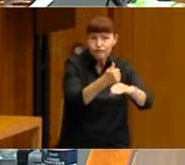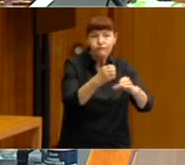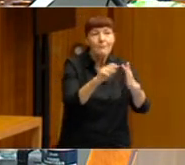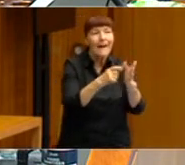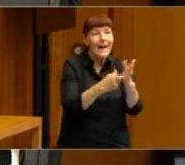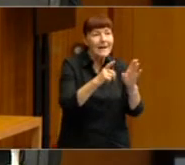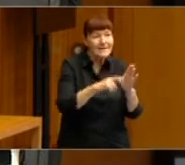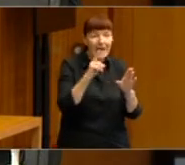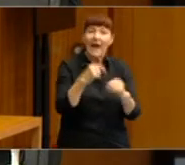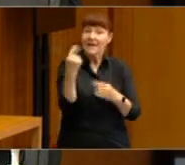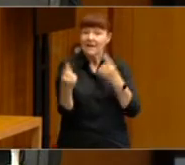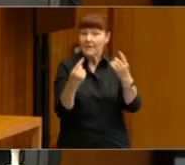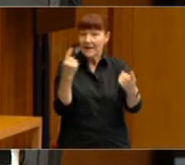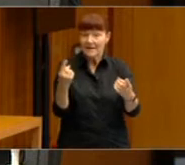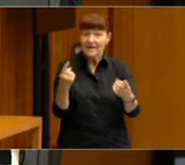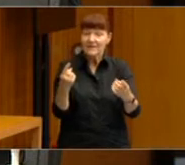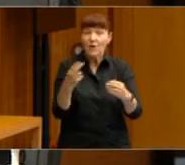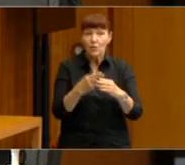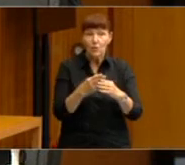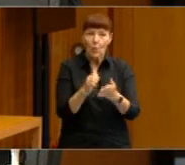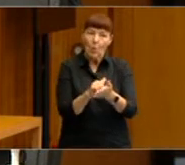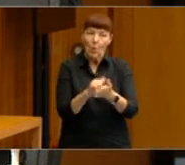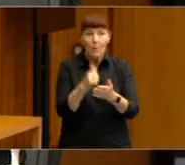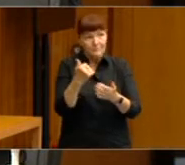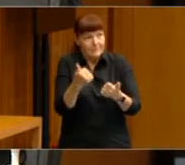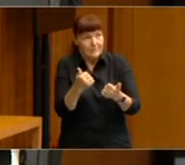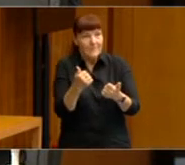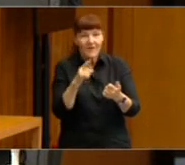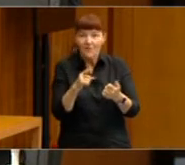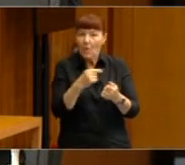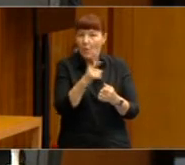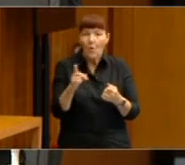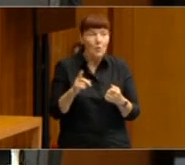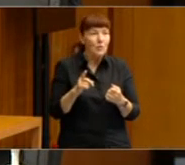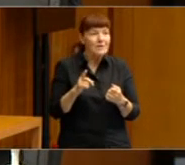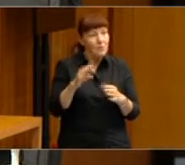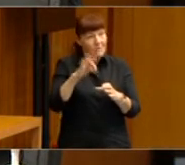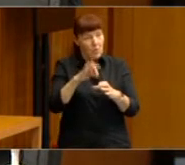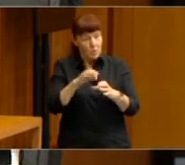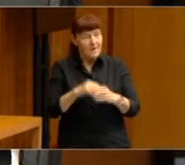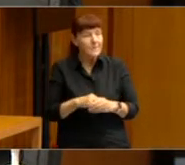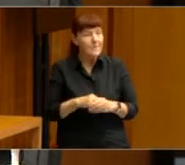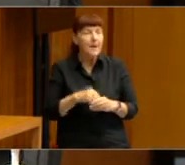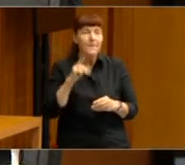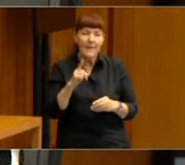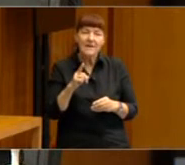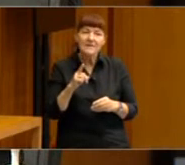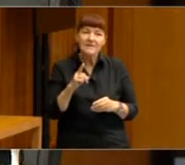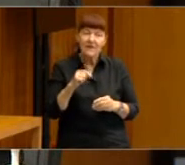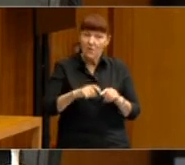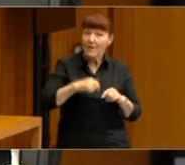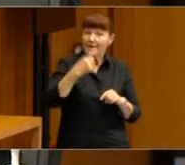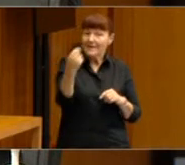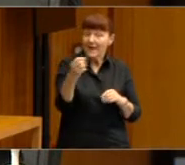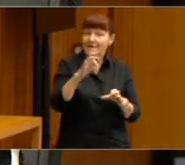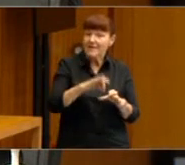capitalise on people's disaffection with the main parties. Although that said, heading into the next